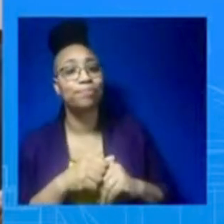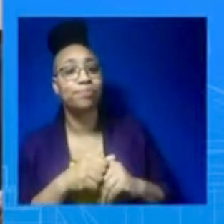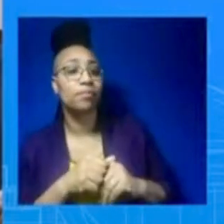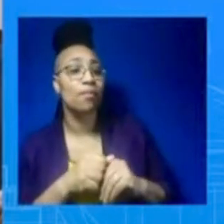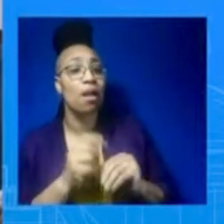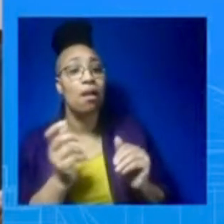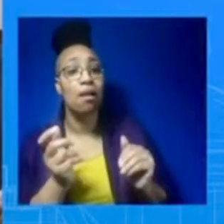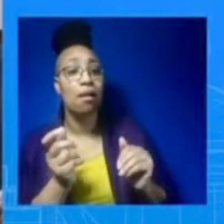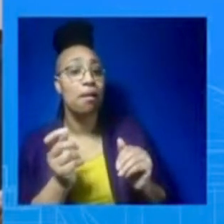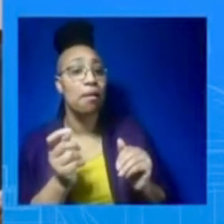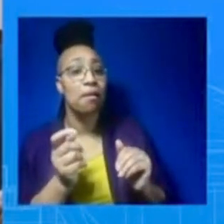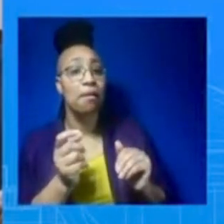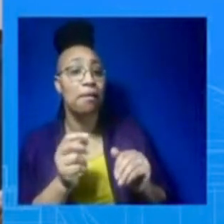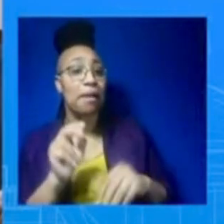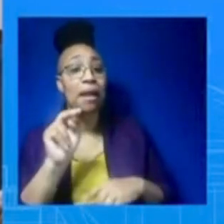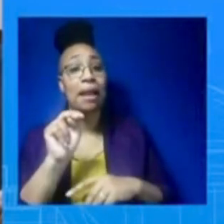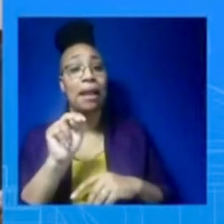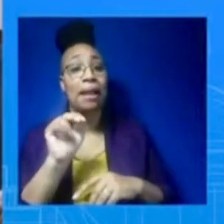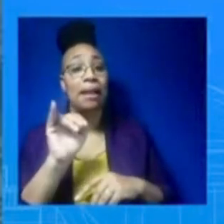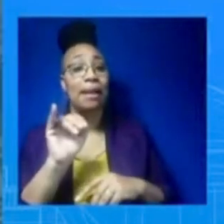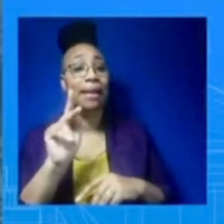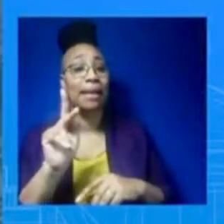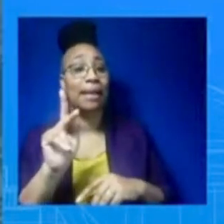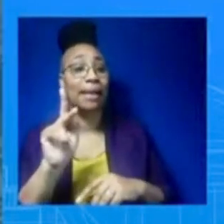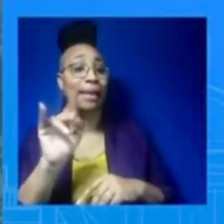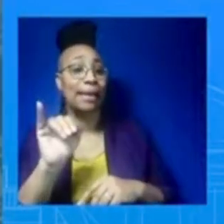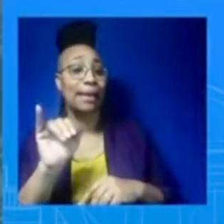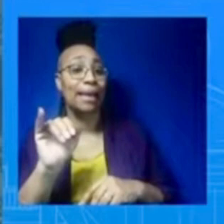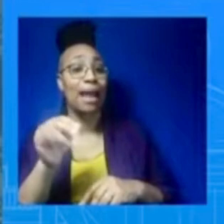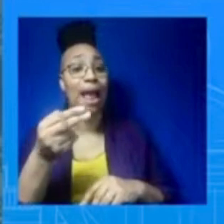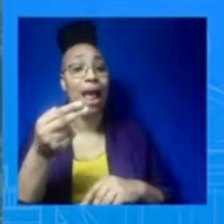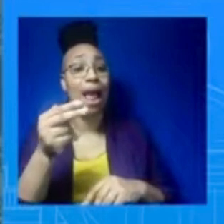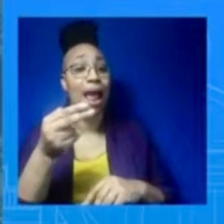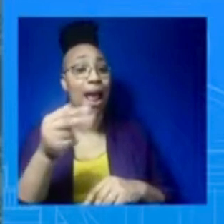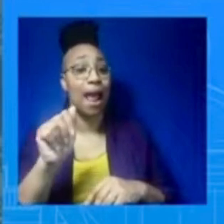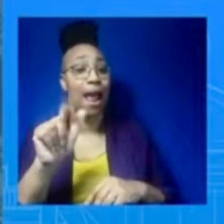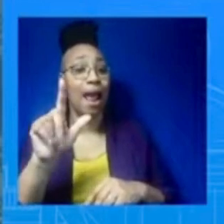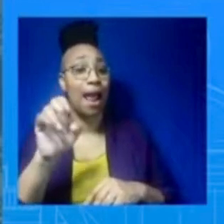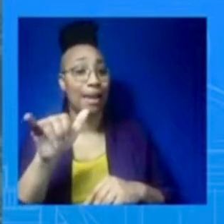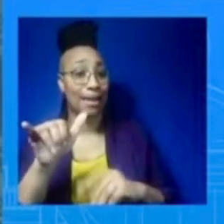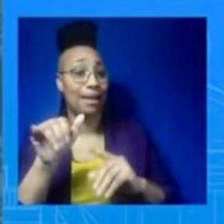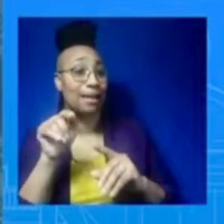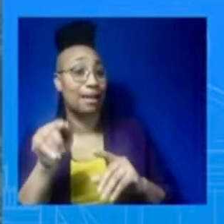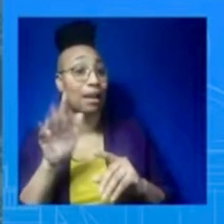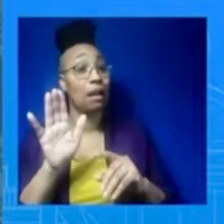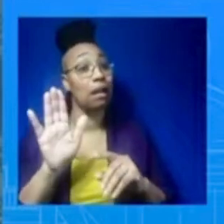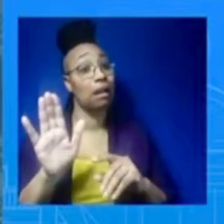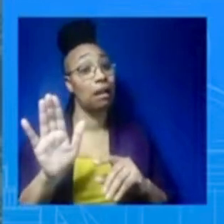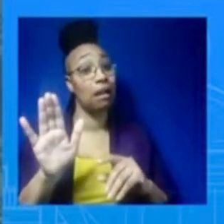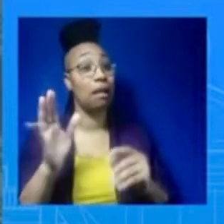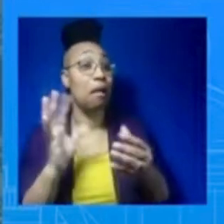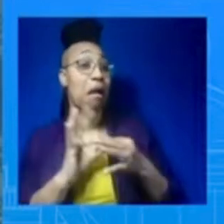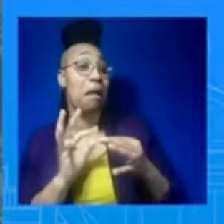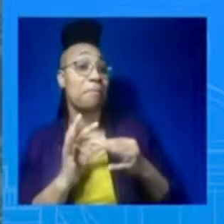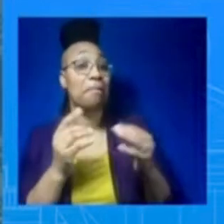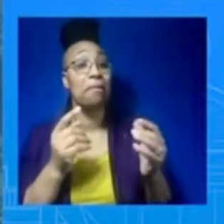their 20s, 30s, and 40s? You know, I'm not going to comment directly to that. That is something clearly